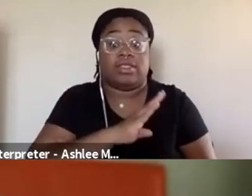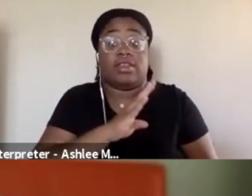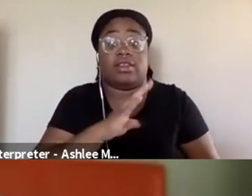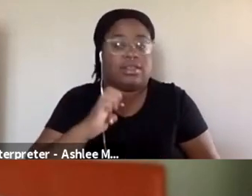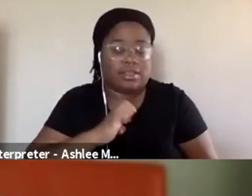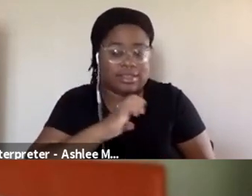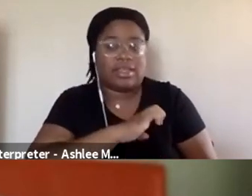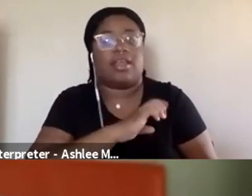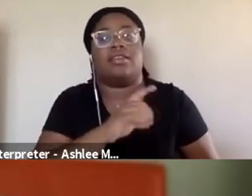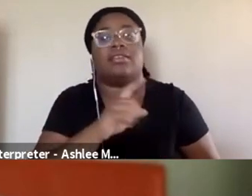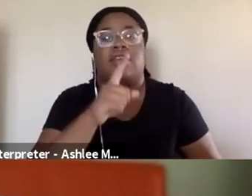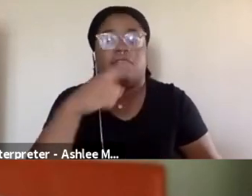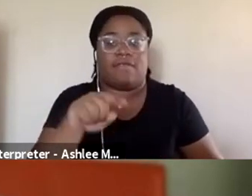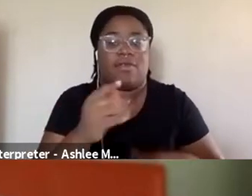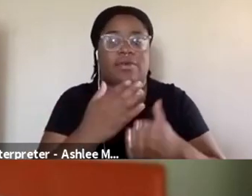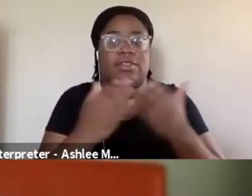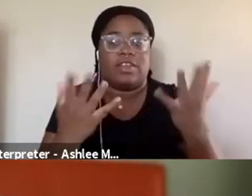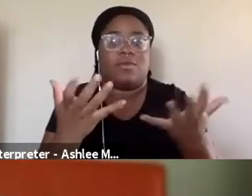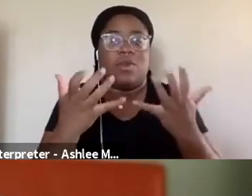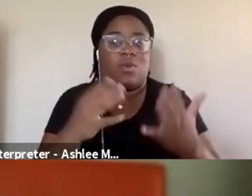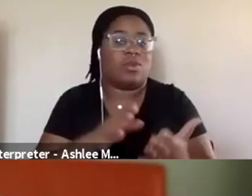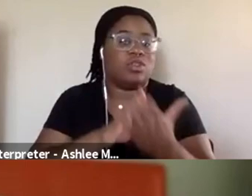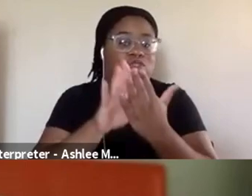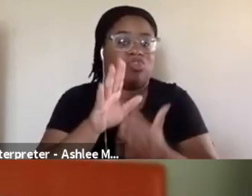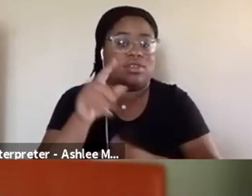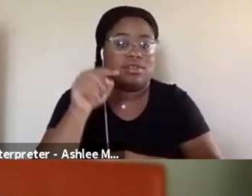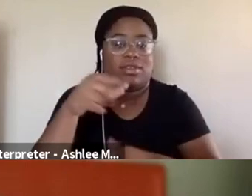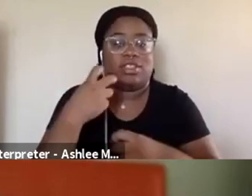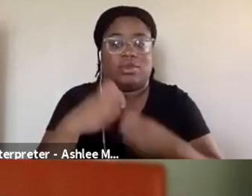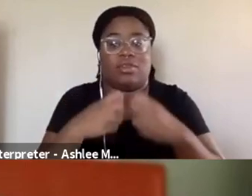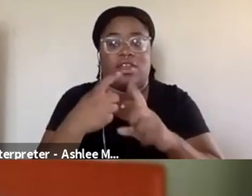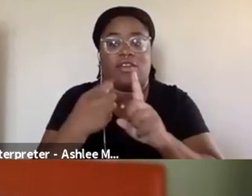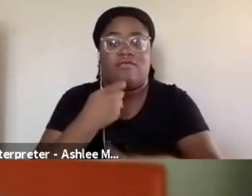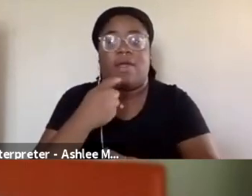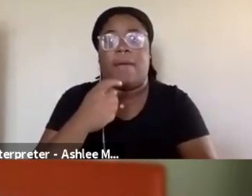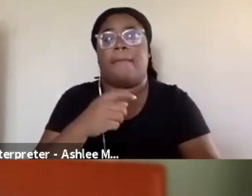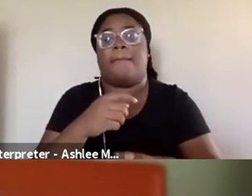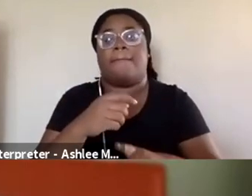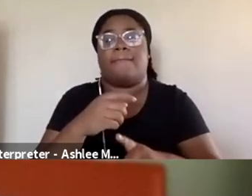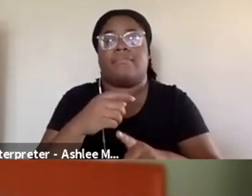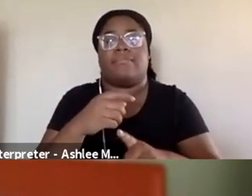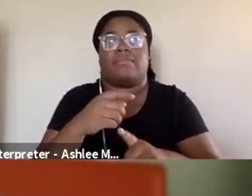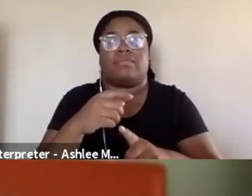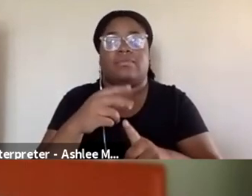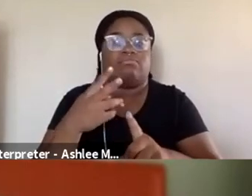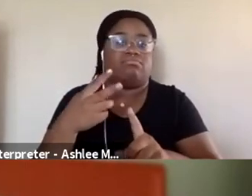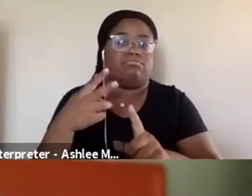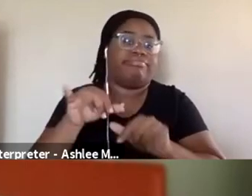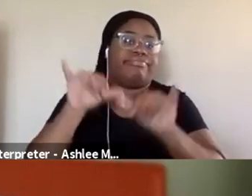please hit us up because we're working on addressing this problem from a systemic long-term perspective.